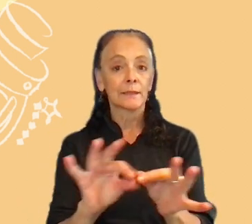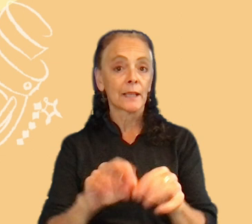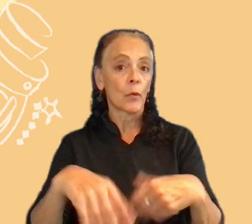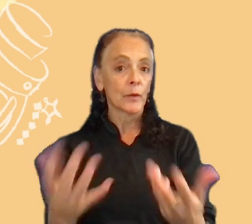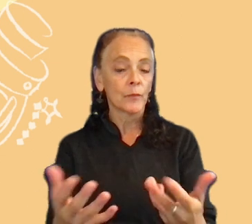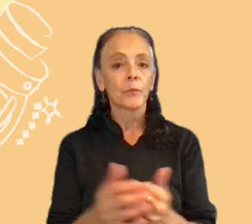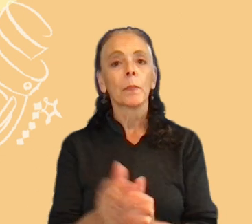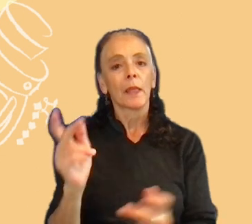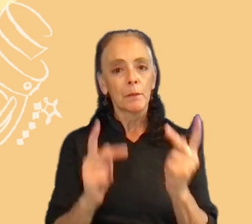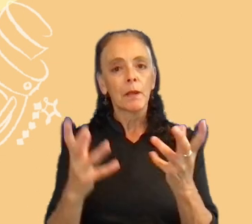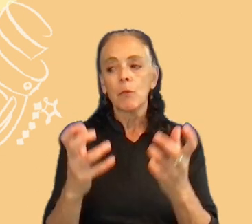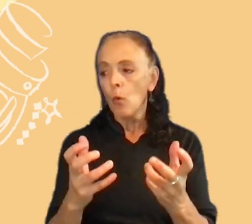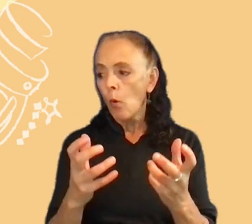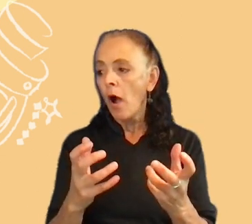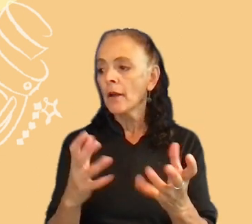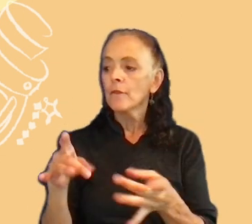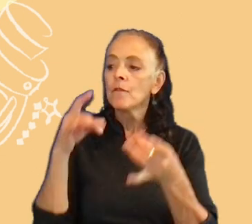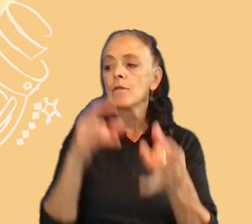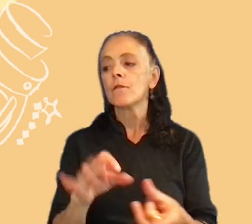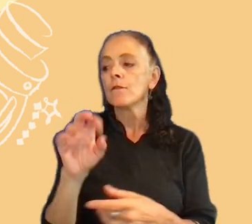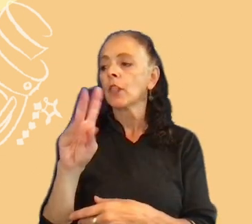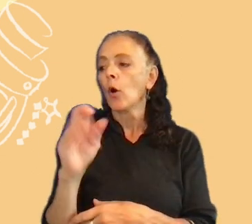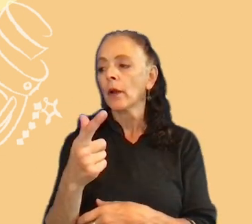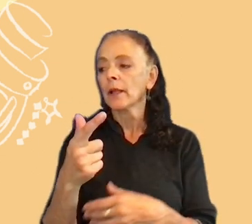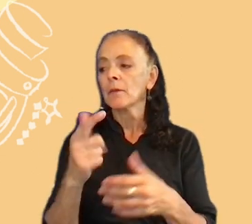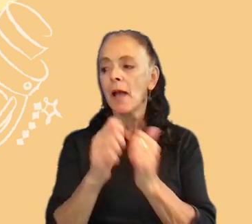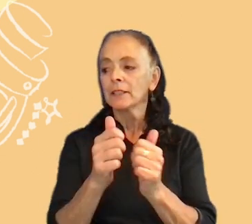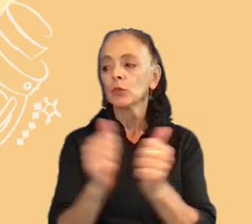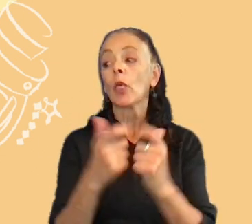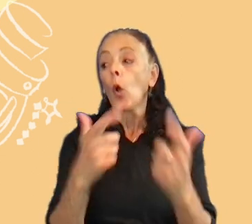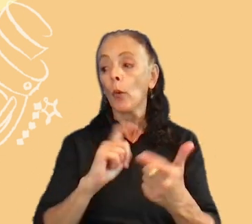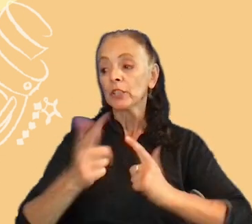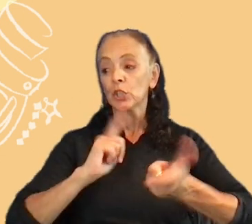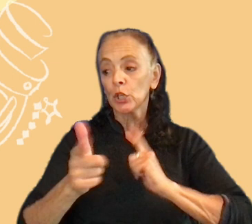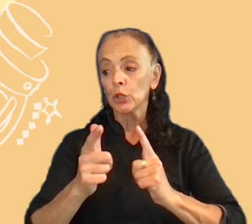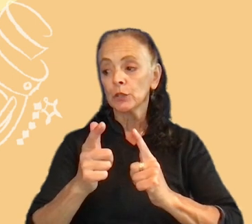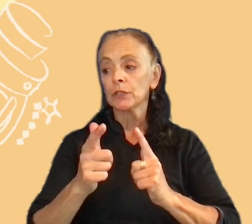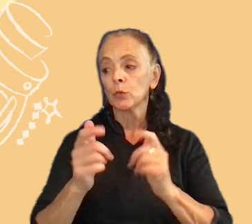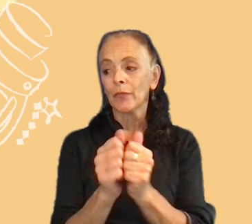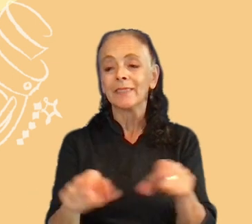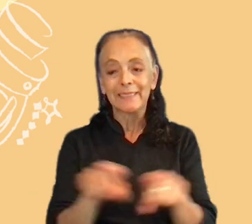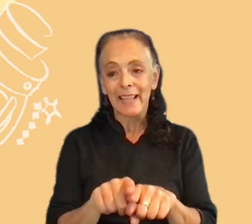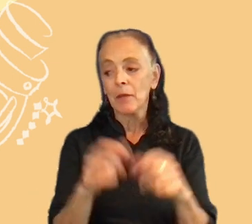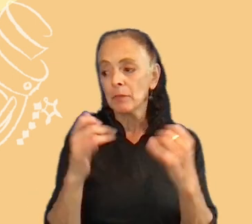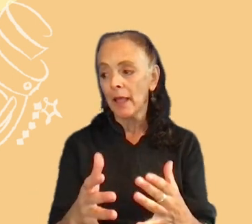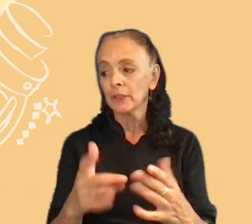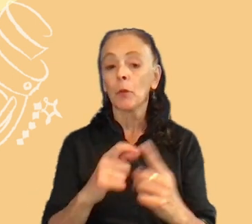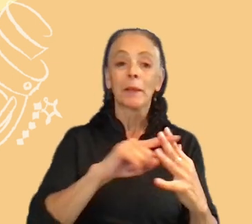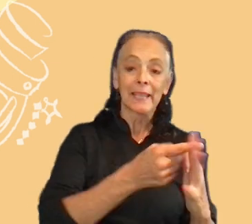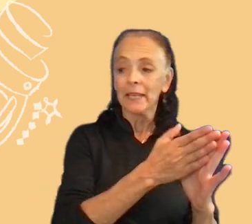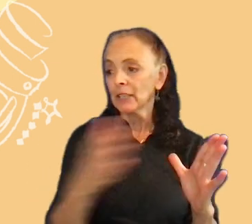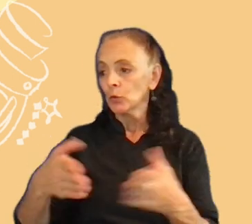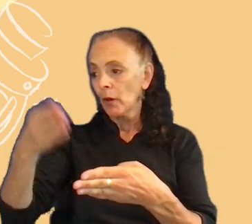People want flowing matches with quick turns against or with the same people, the same players, from the beginning to end,